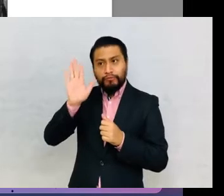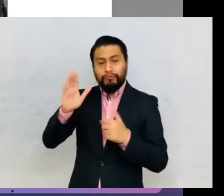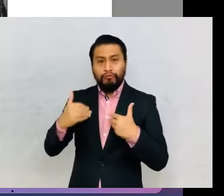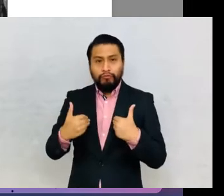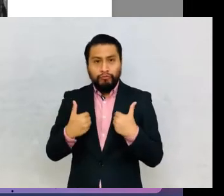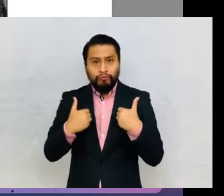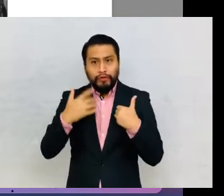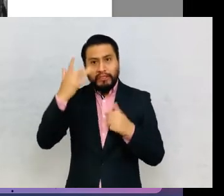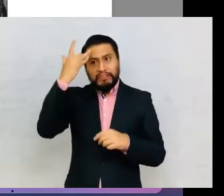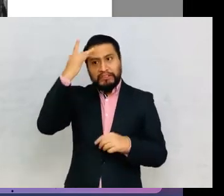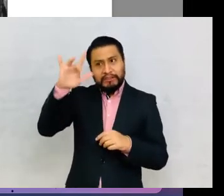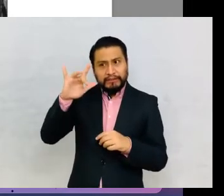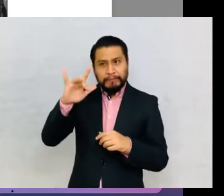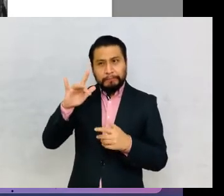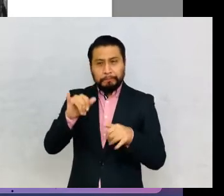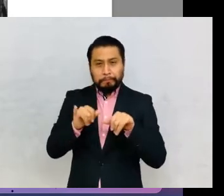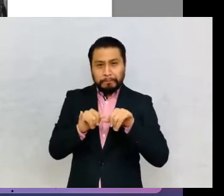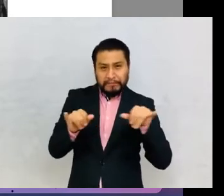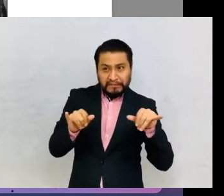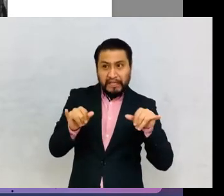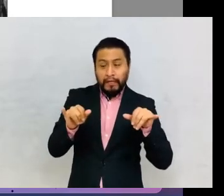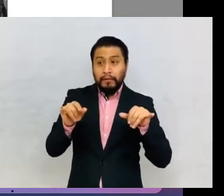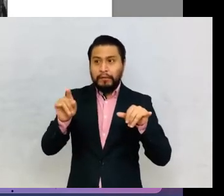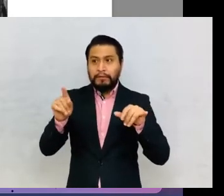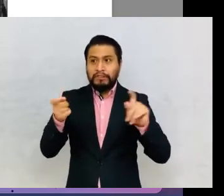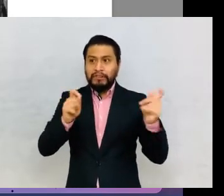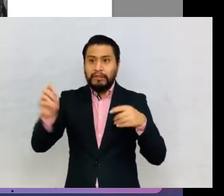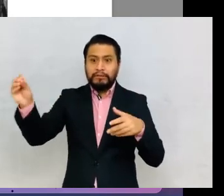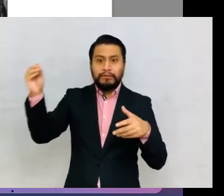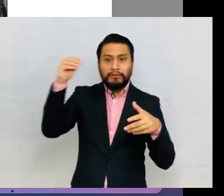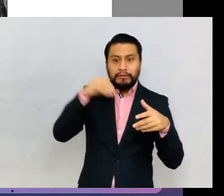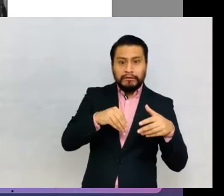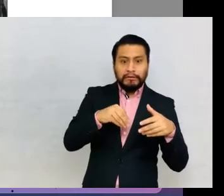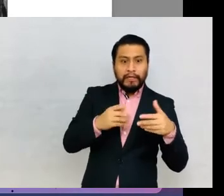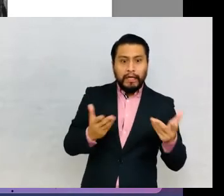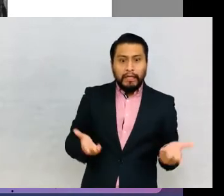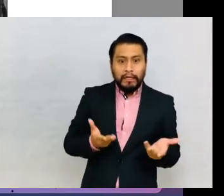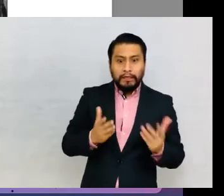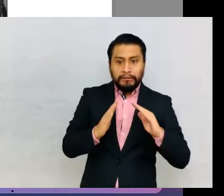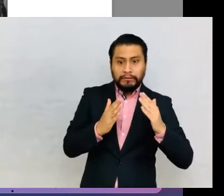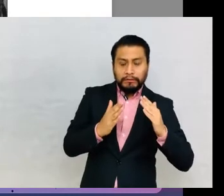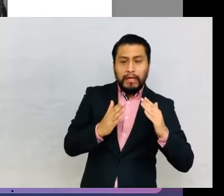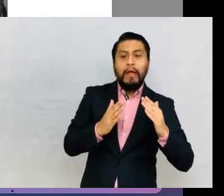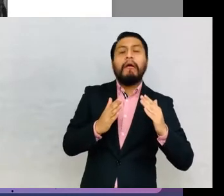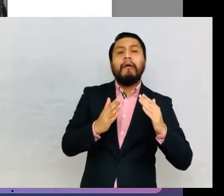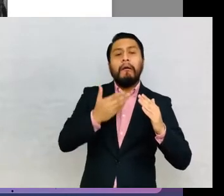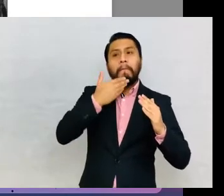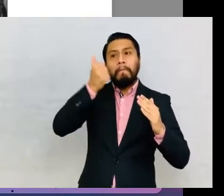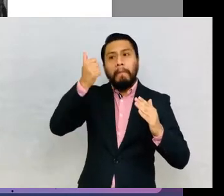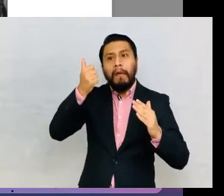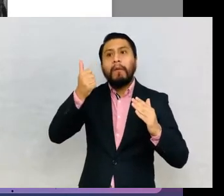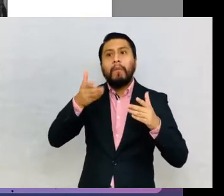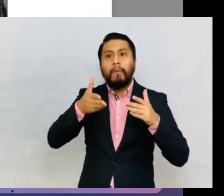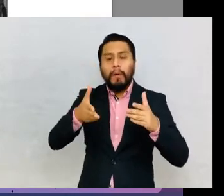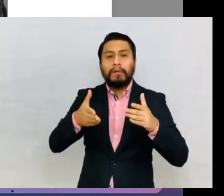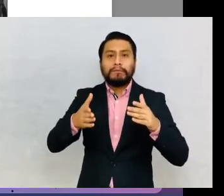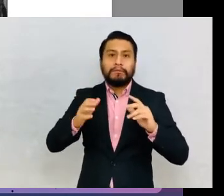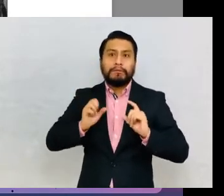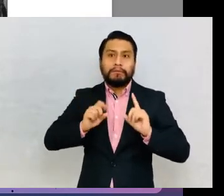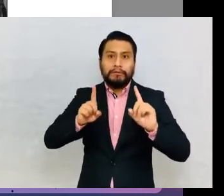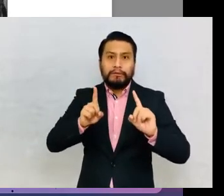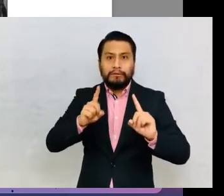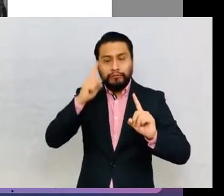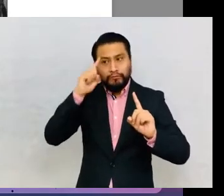as intelligent as those in the city, and therefore as deserving of education and opportunities as they were.